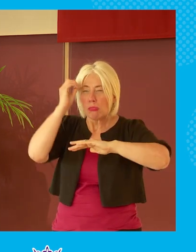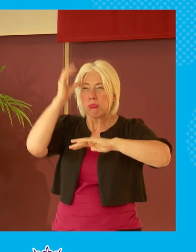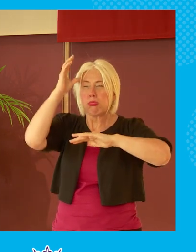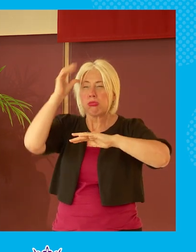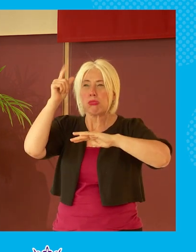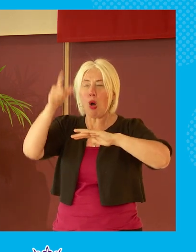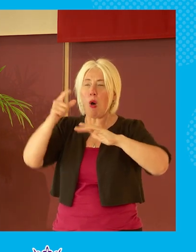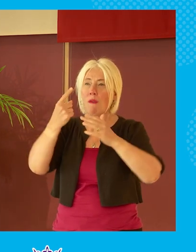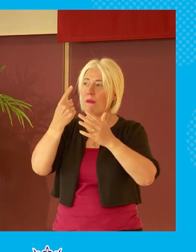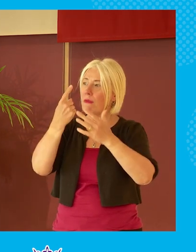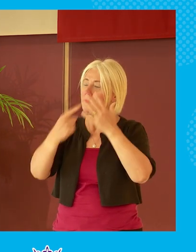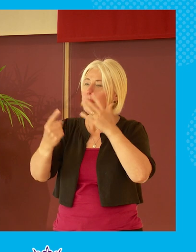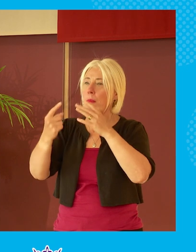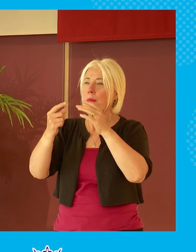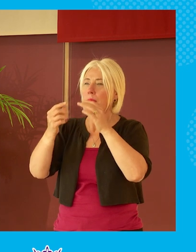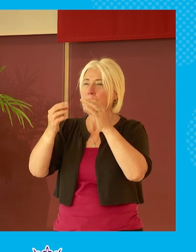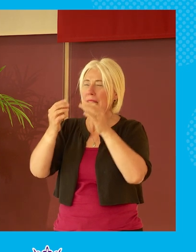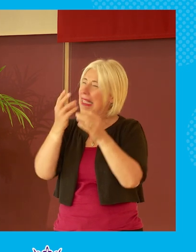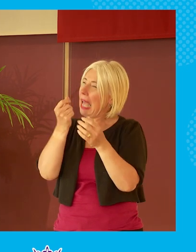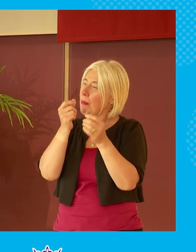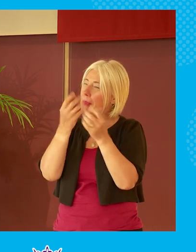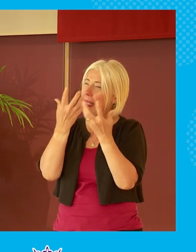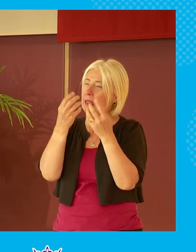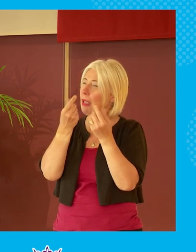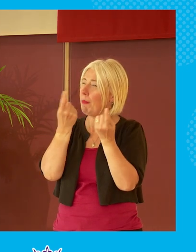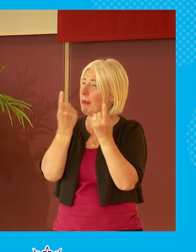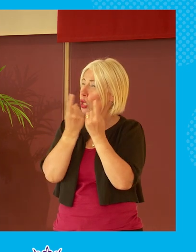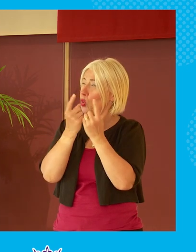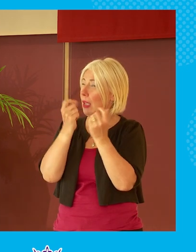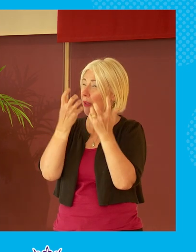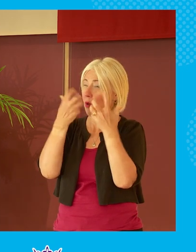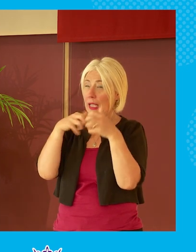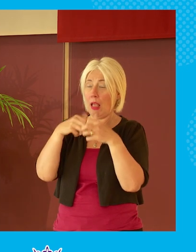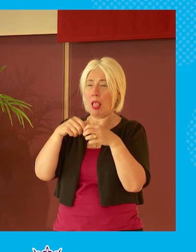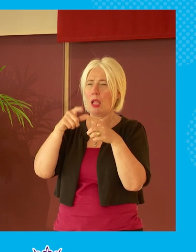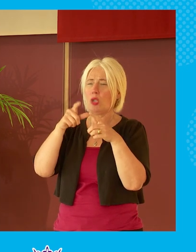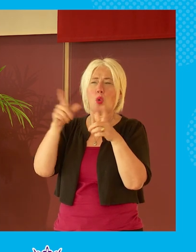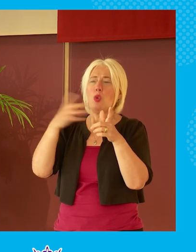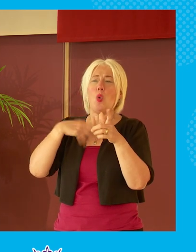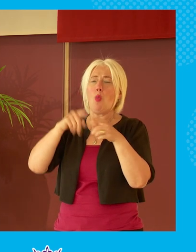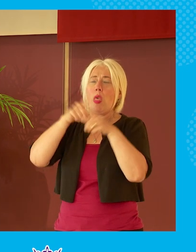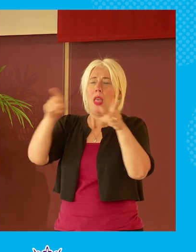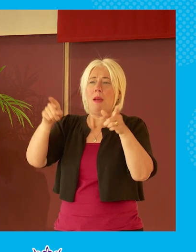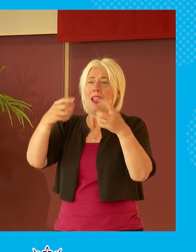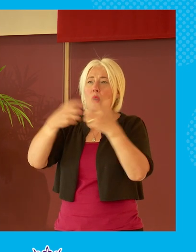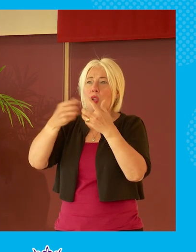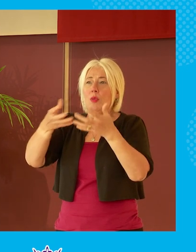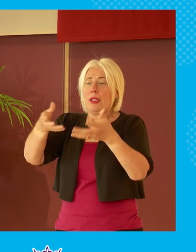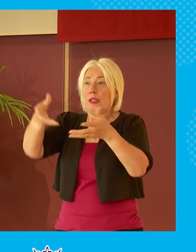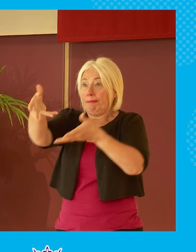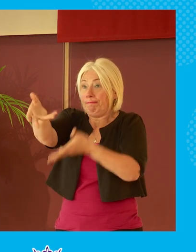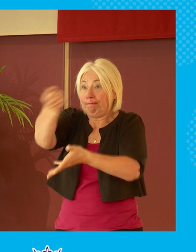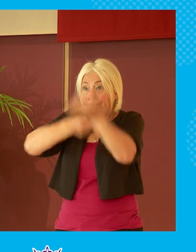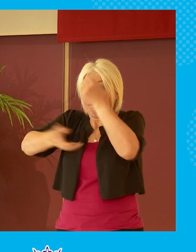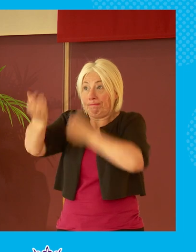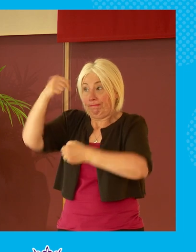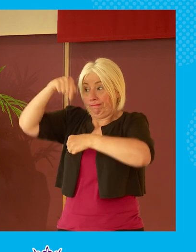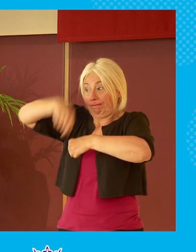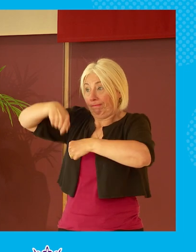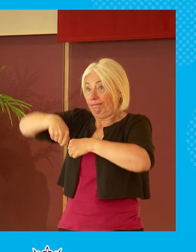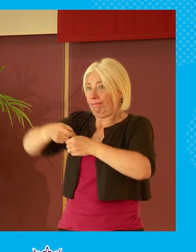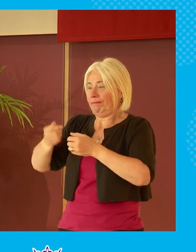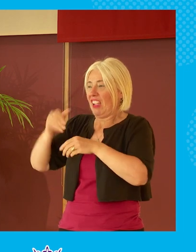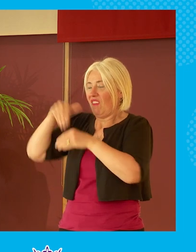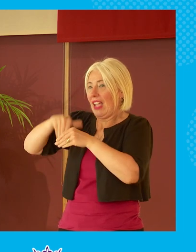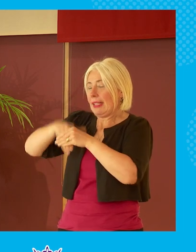of individual often quite technical issues clear yeah i mean one it is about realizing and politics as you